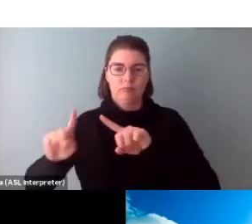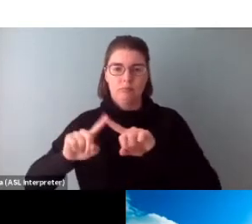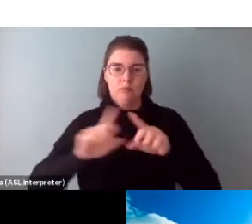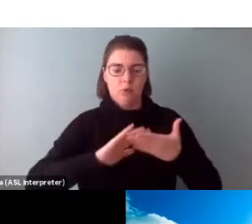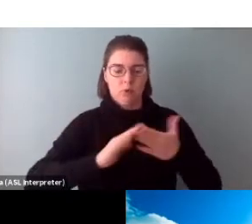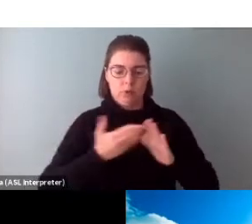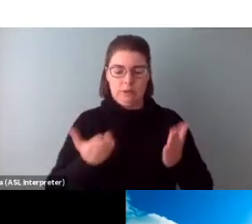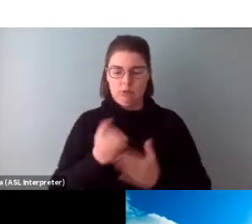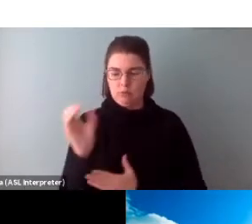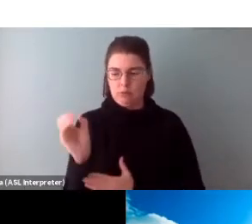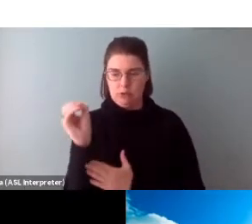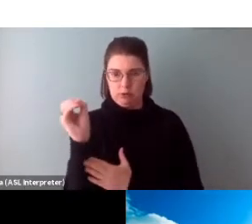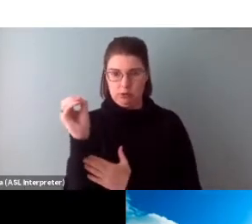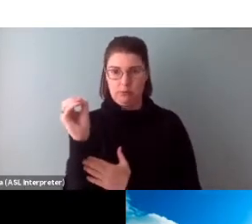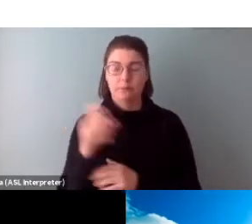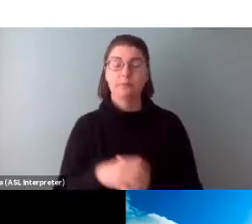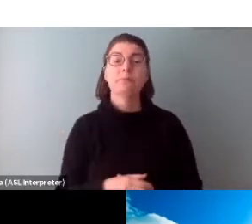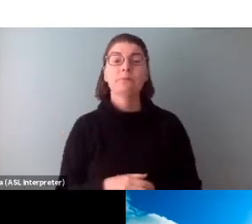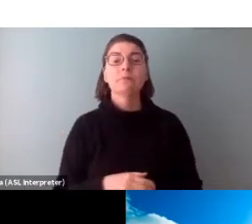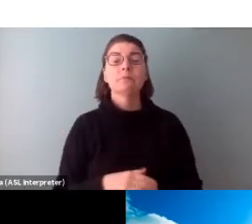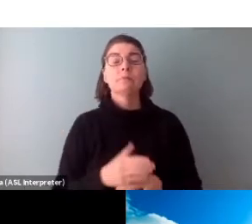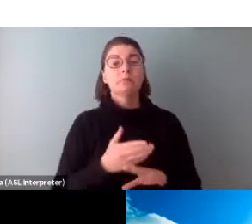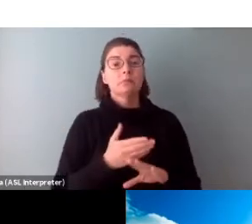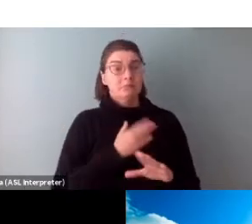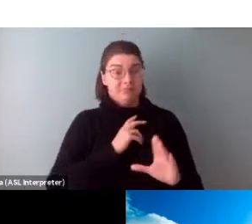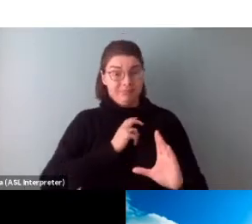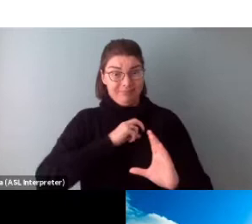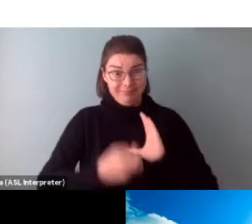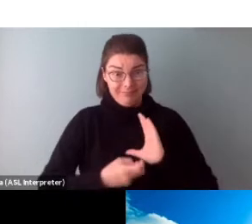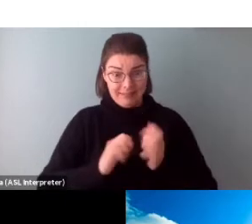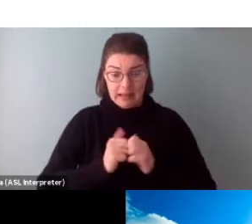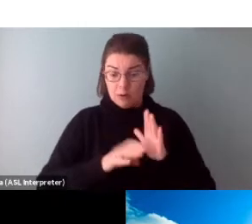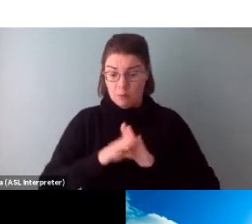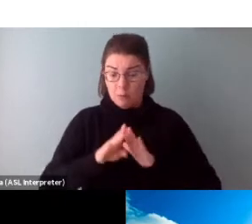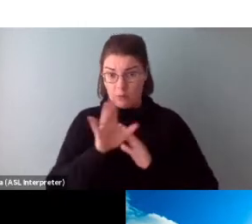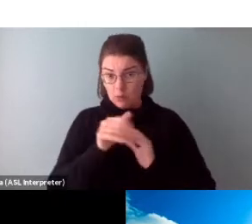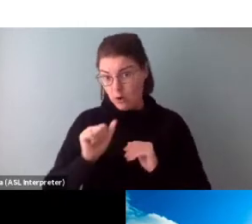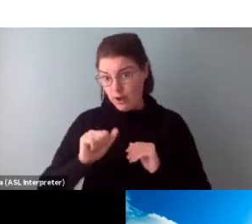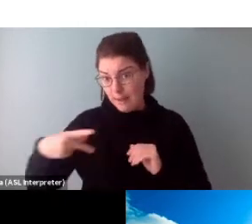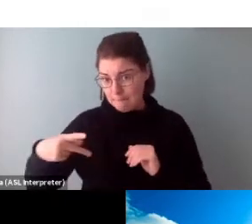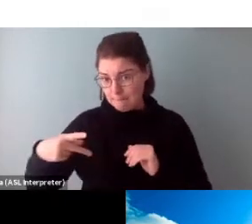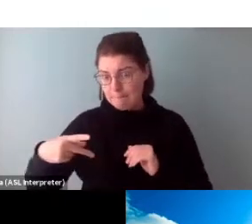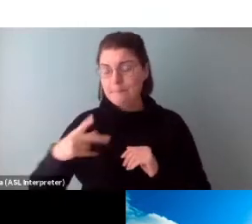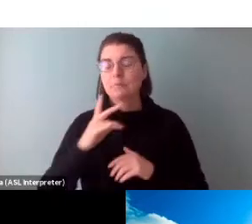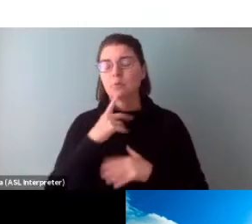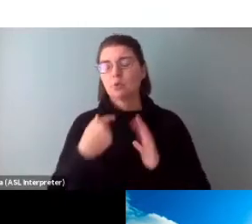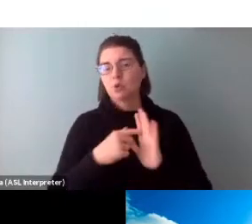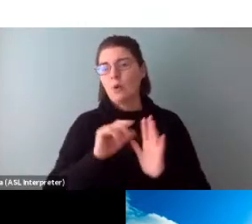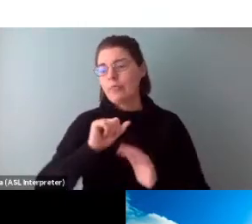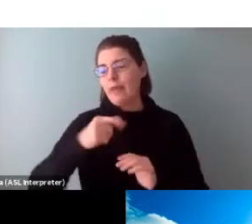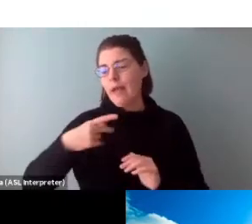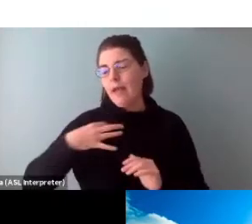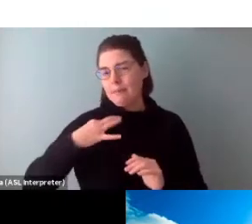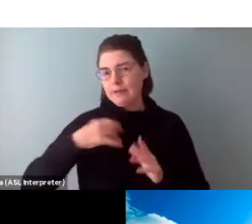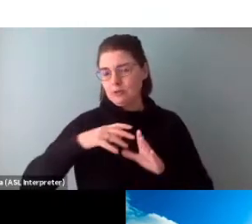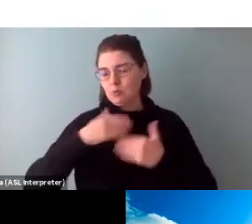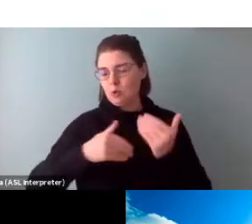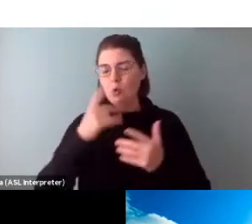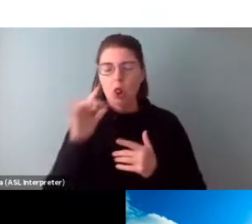Before we dive into how to prepare an application, we'll give a brief overview of the application process and timeline.